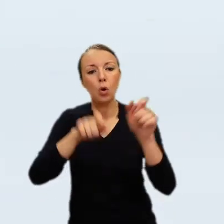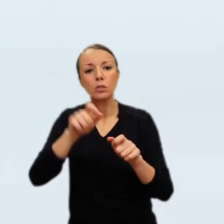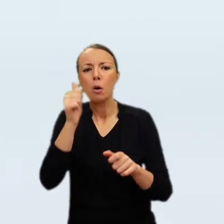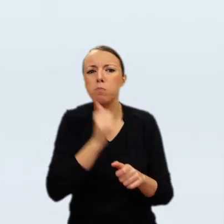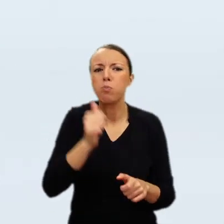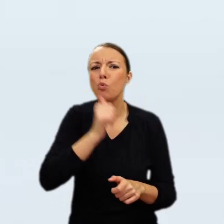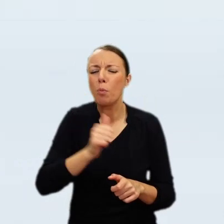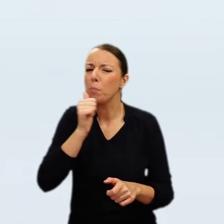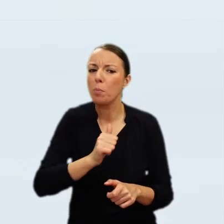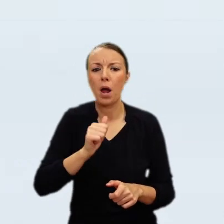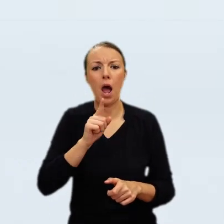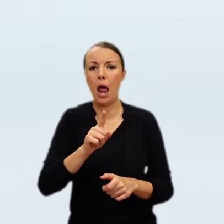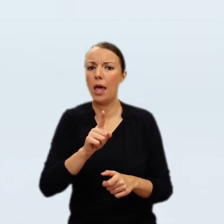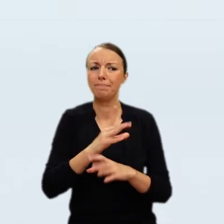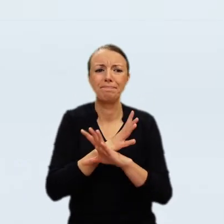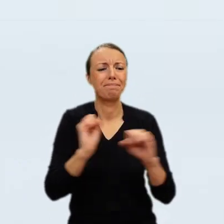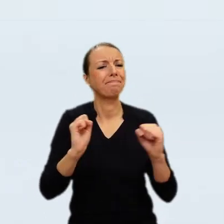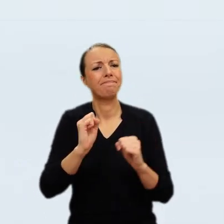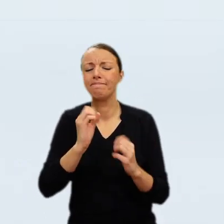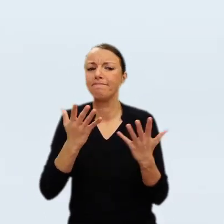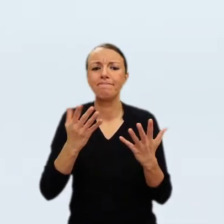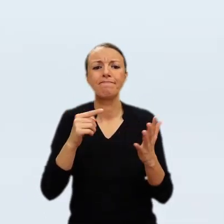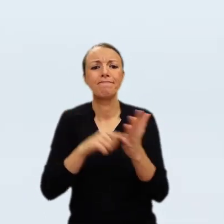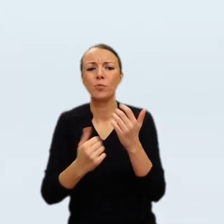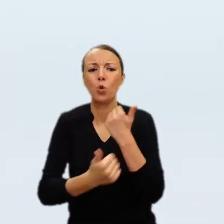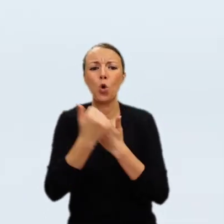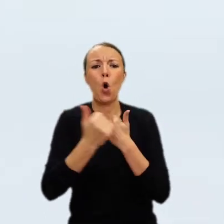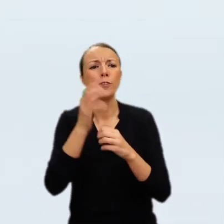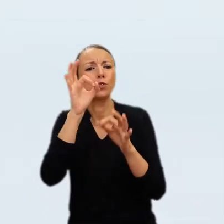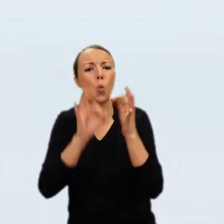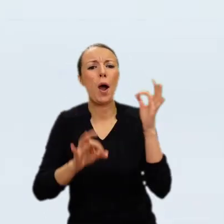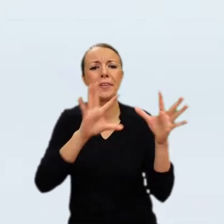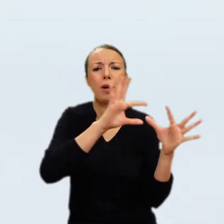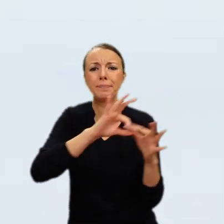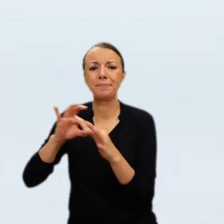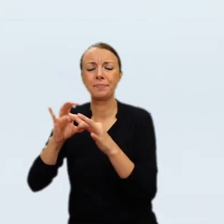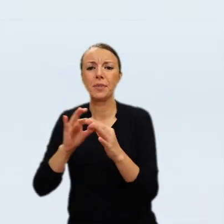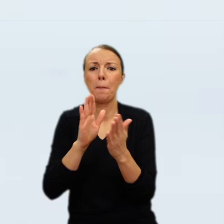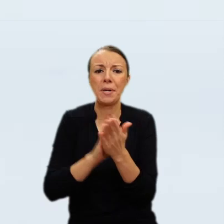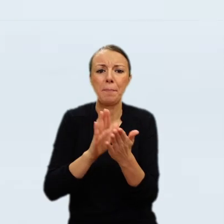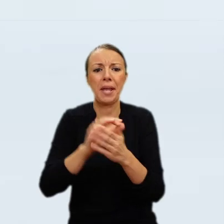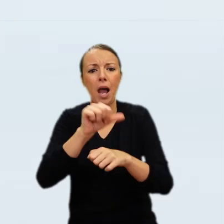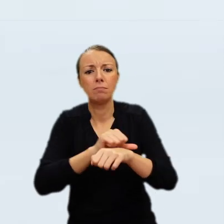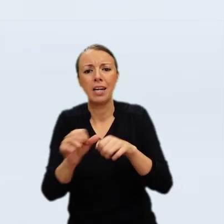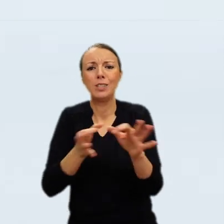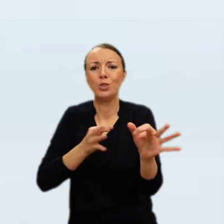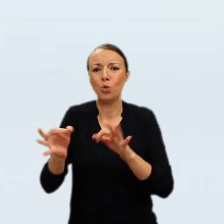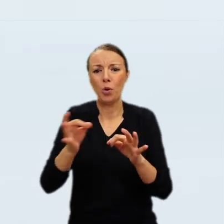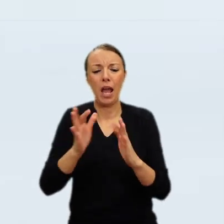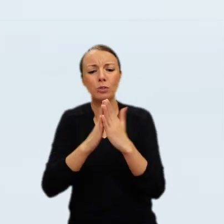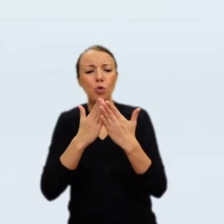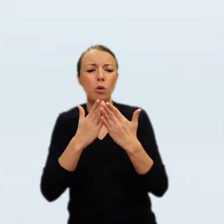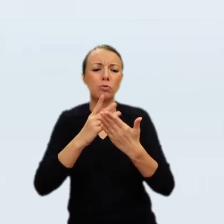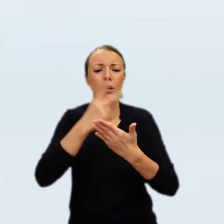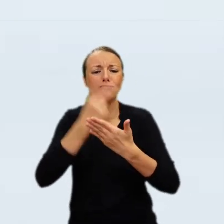For the last 120 years, the Polish rider has hung in the West Gallery of Henry Clay Frick's house at 1 East 70th